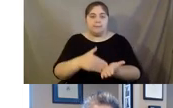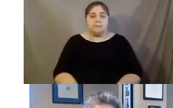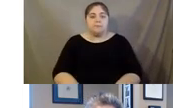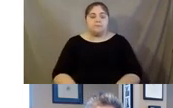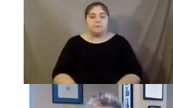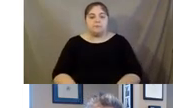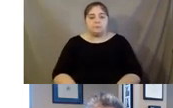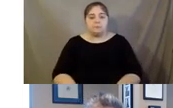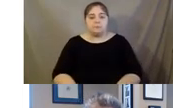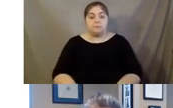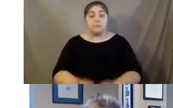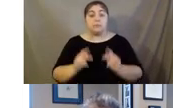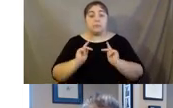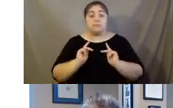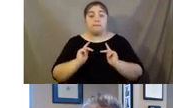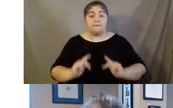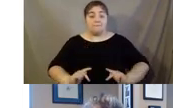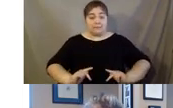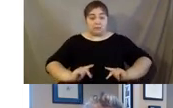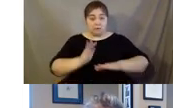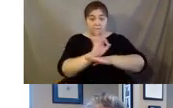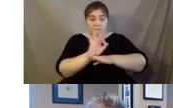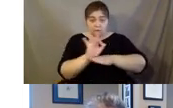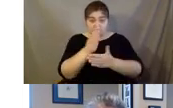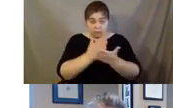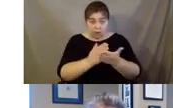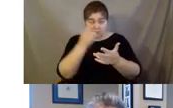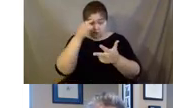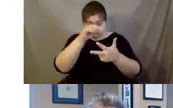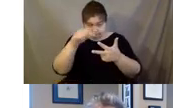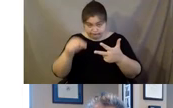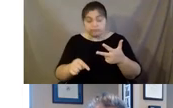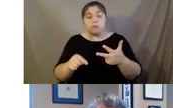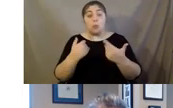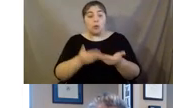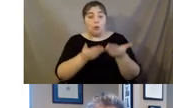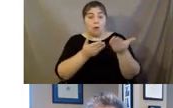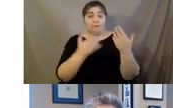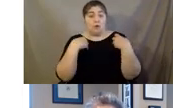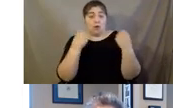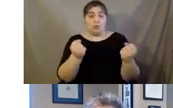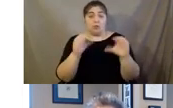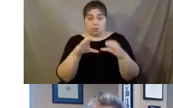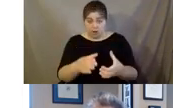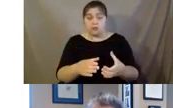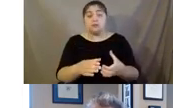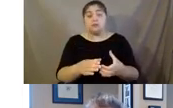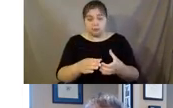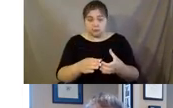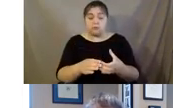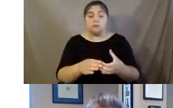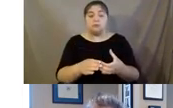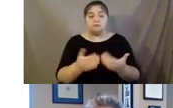For the physical function piece of those key ingredients, we offer health and wellness classes in addition to the standard